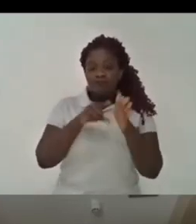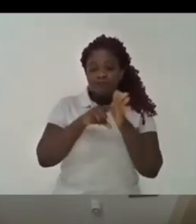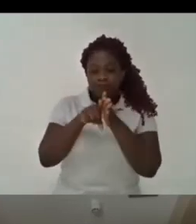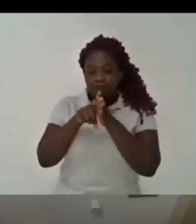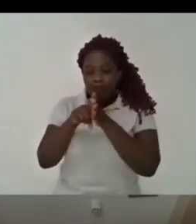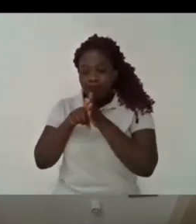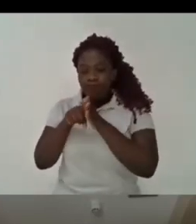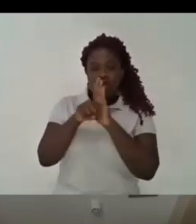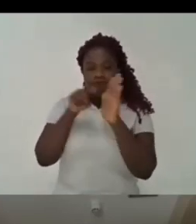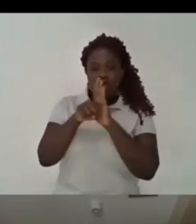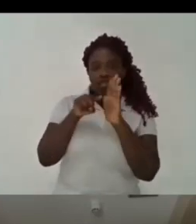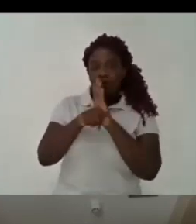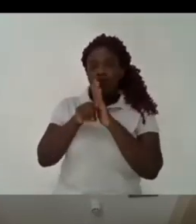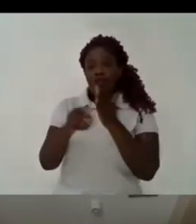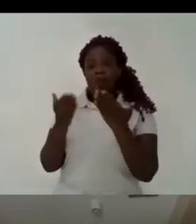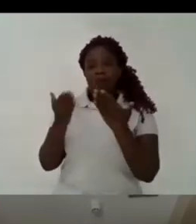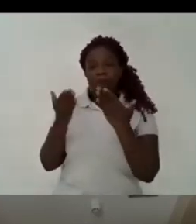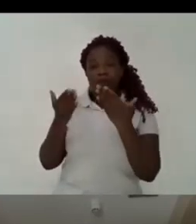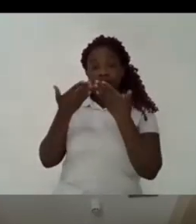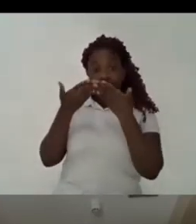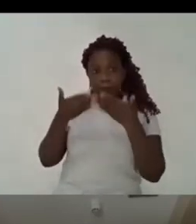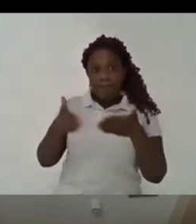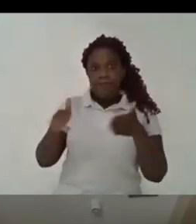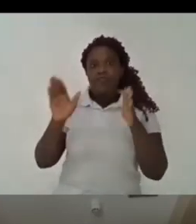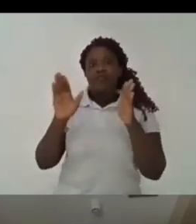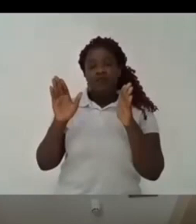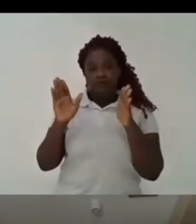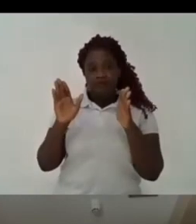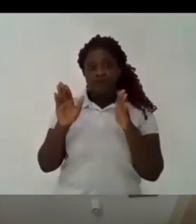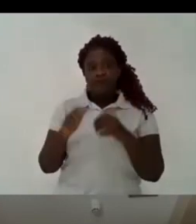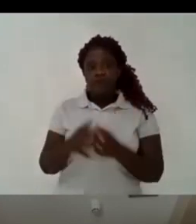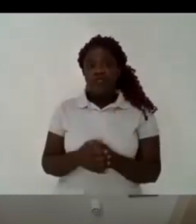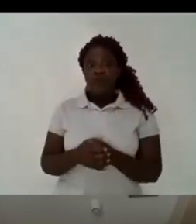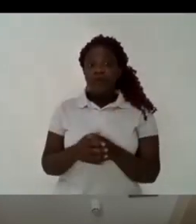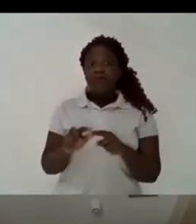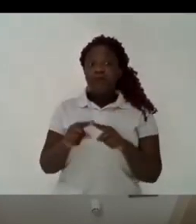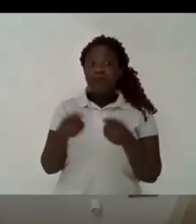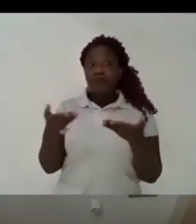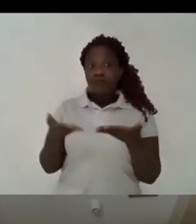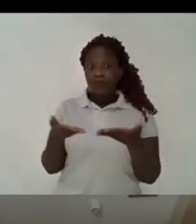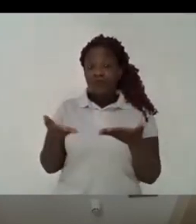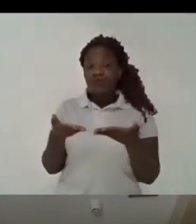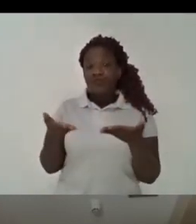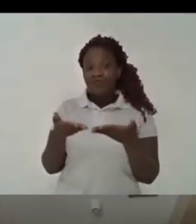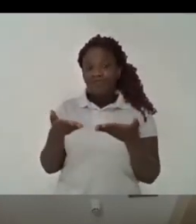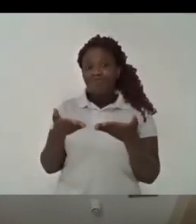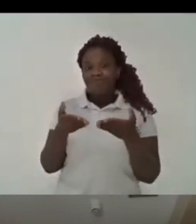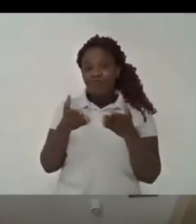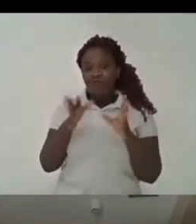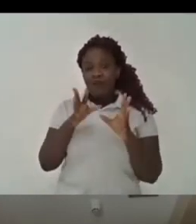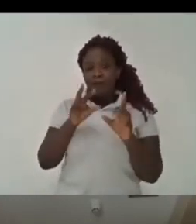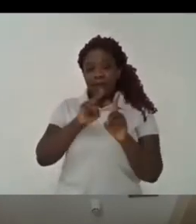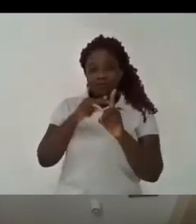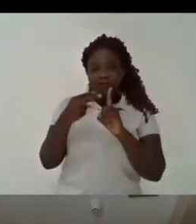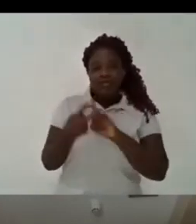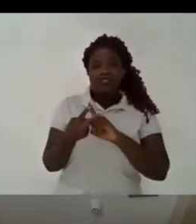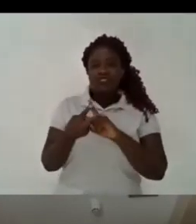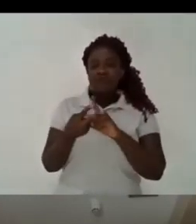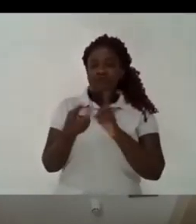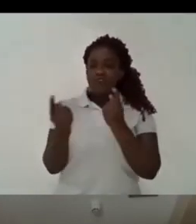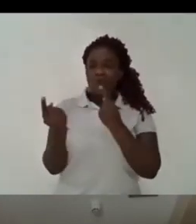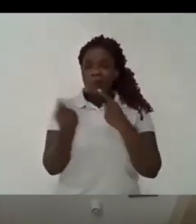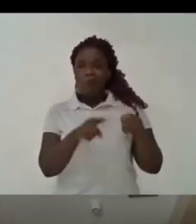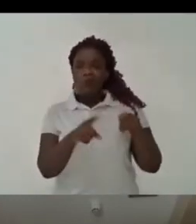knowledge so the university has to uh question itself and we have